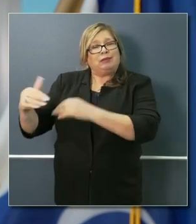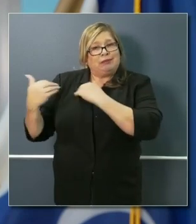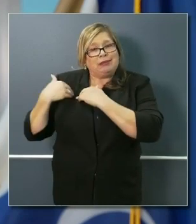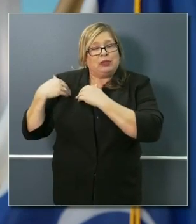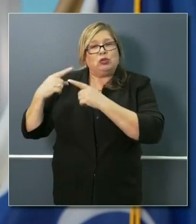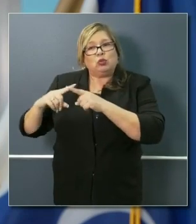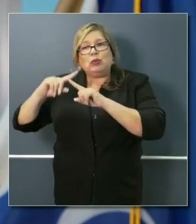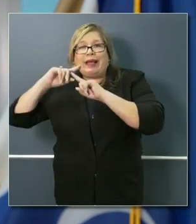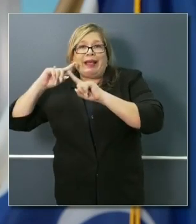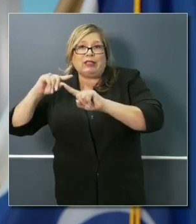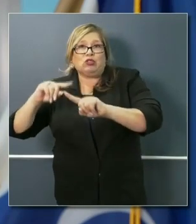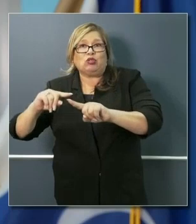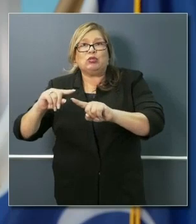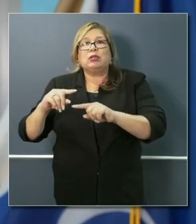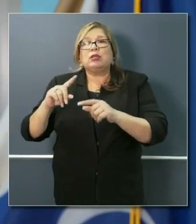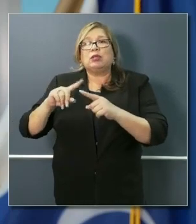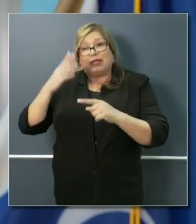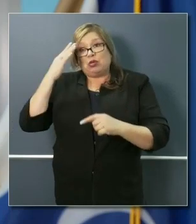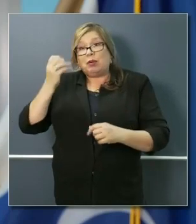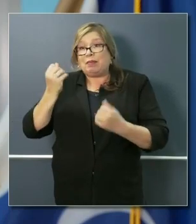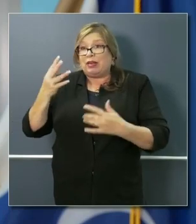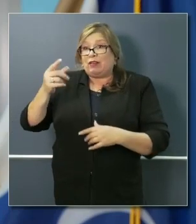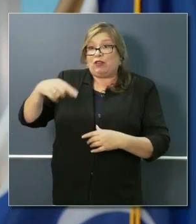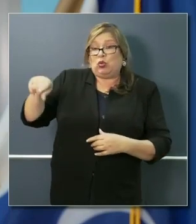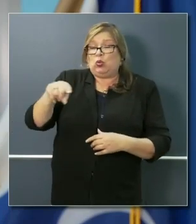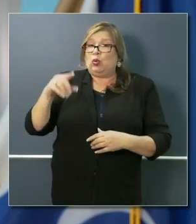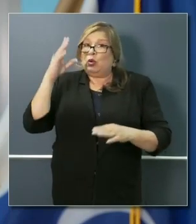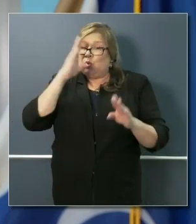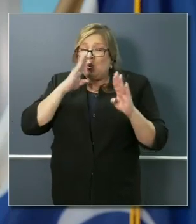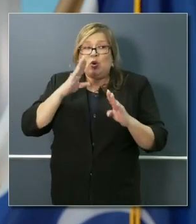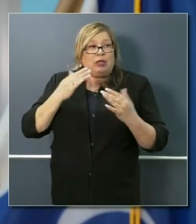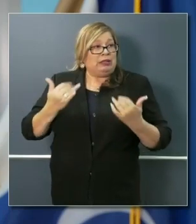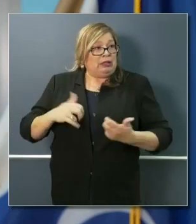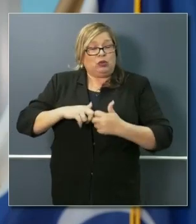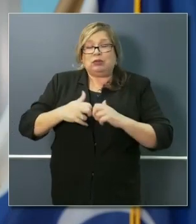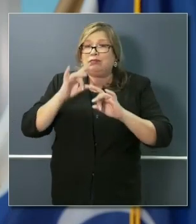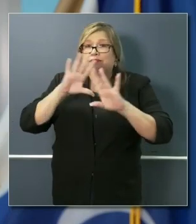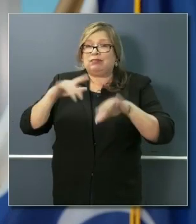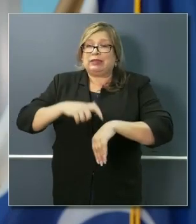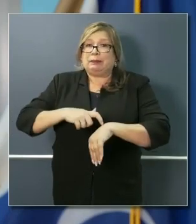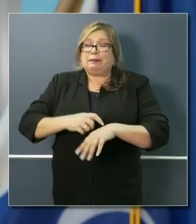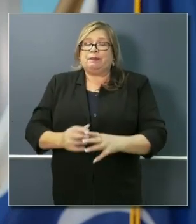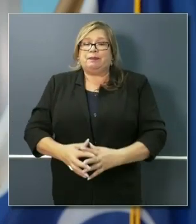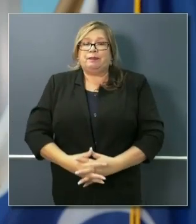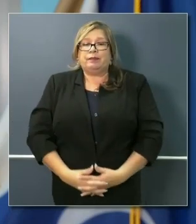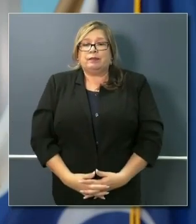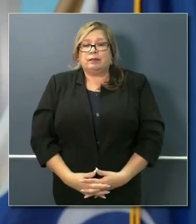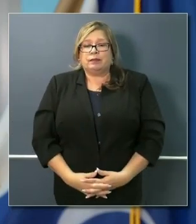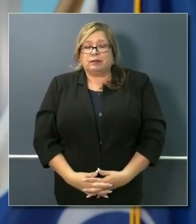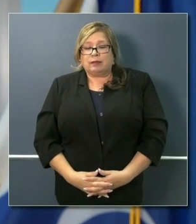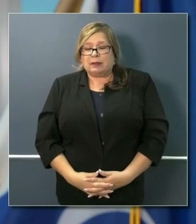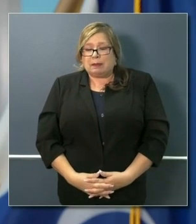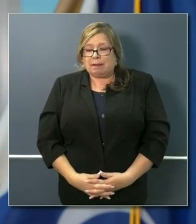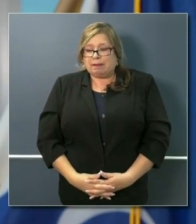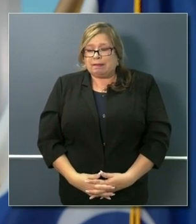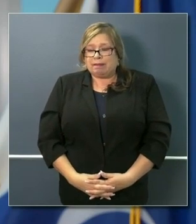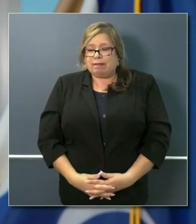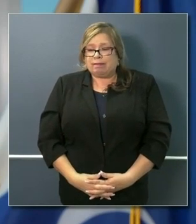to help people that are a point of deep anxiety and crisis. Another question? Jim Rupp, Westwood One News.